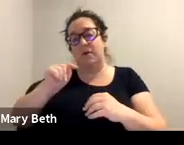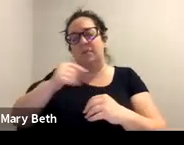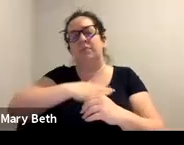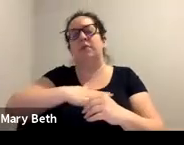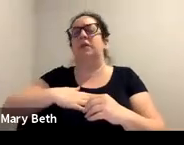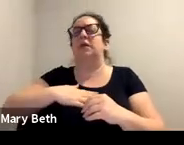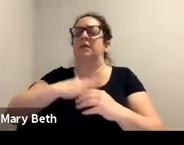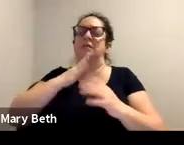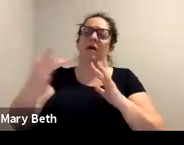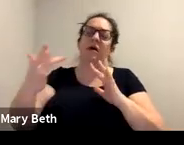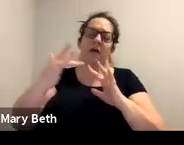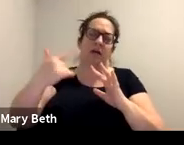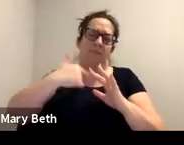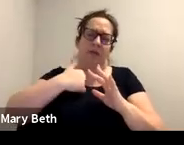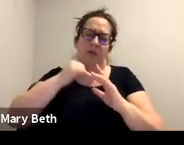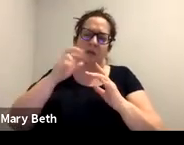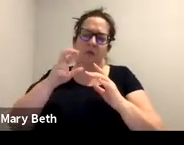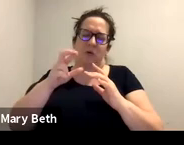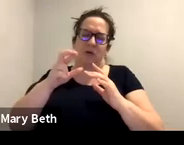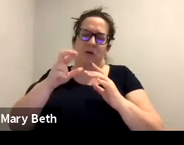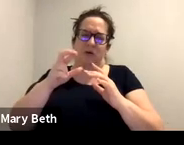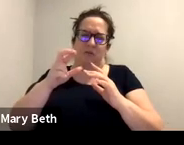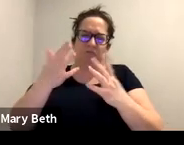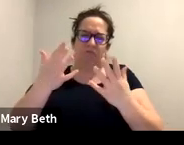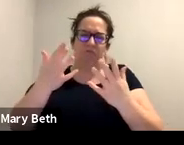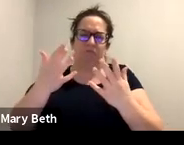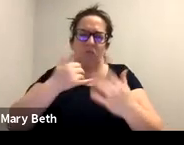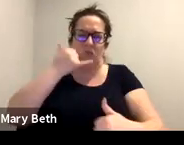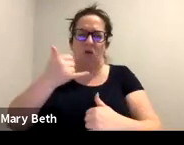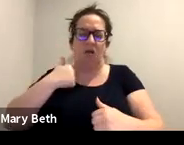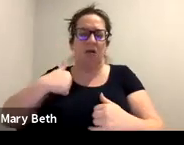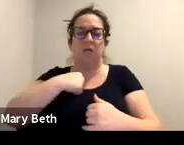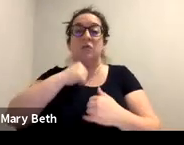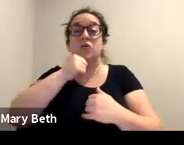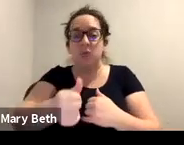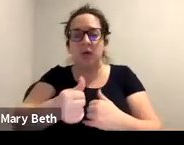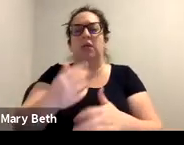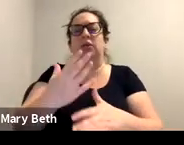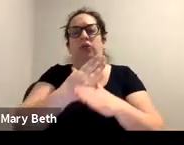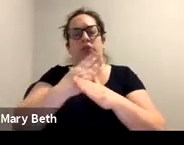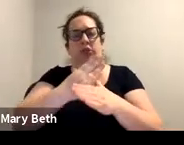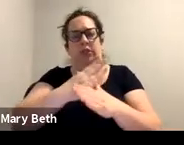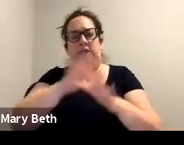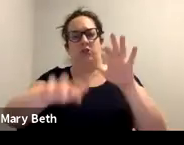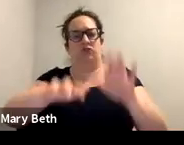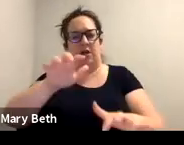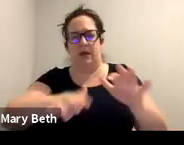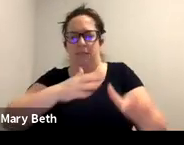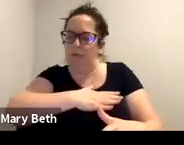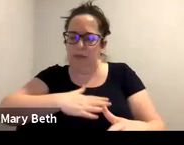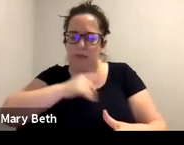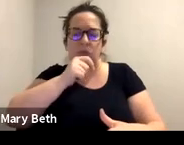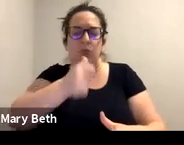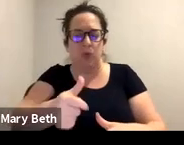us. Um, please don't share it here in the chat, um, right now, but I'm happy to follow up with you separately about case